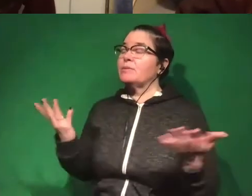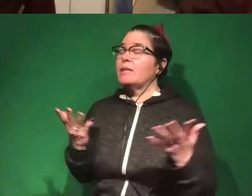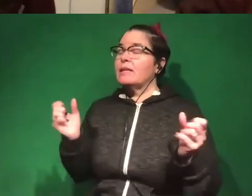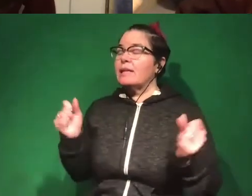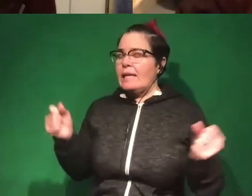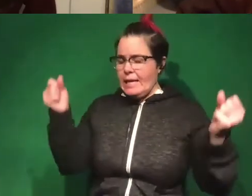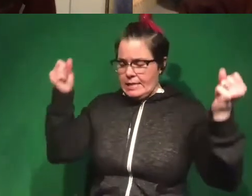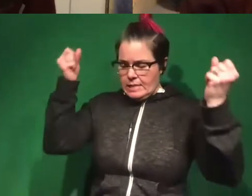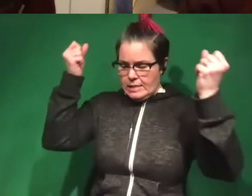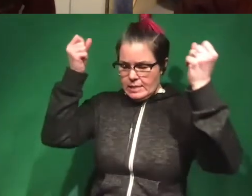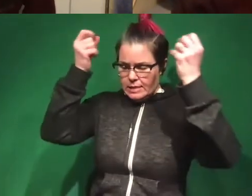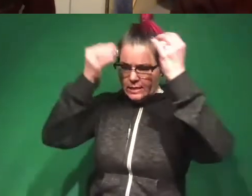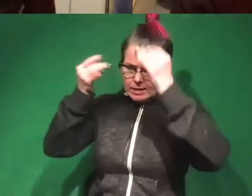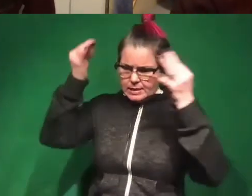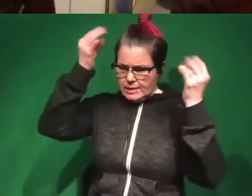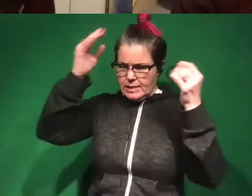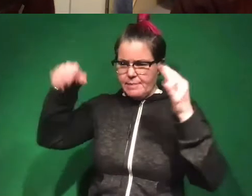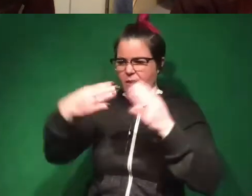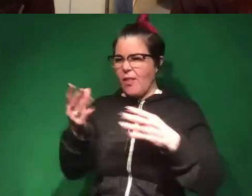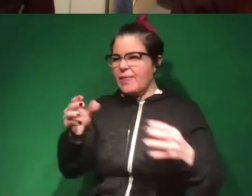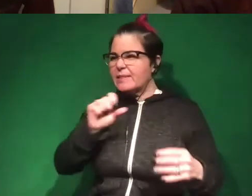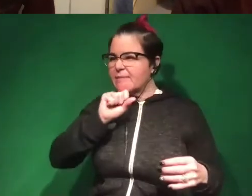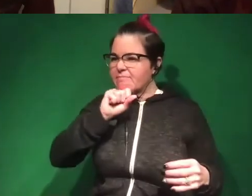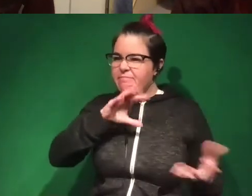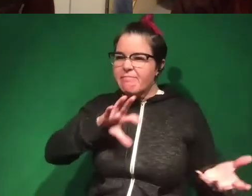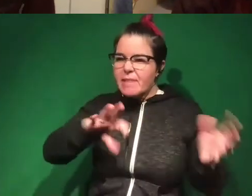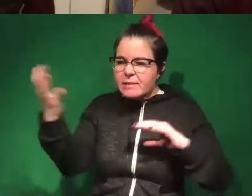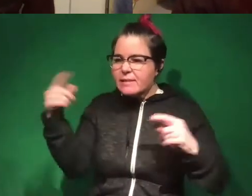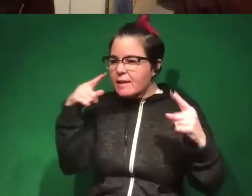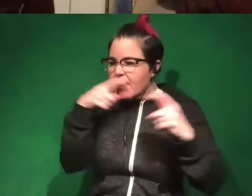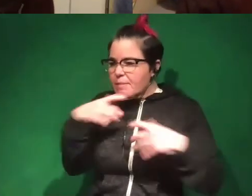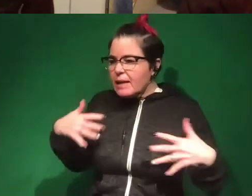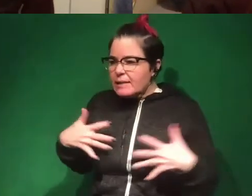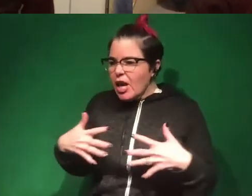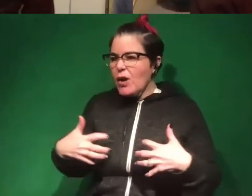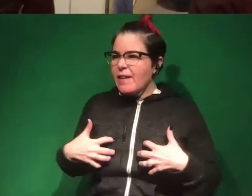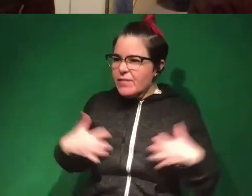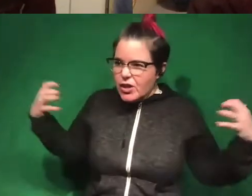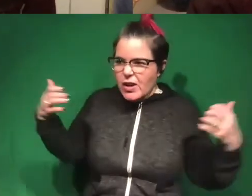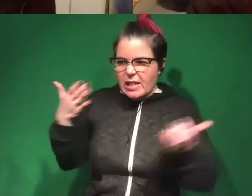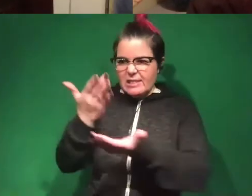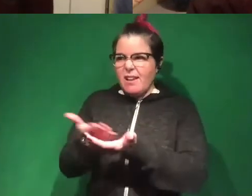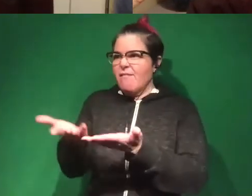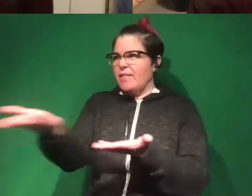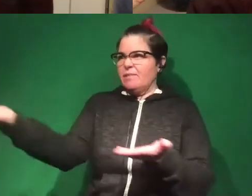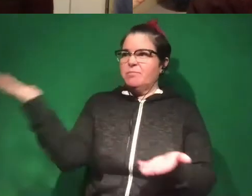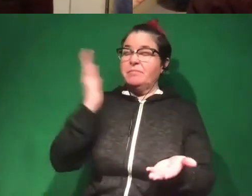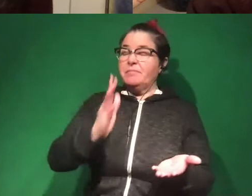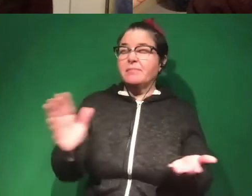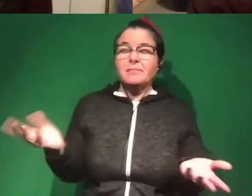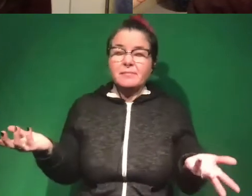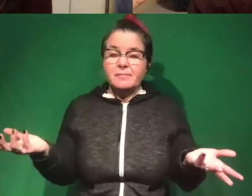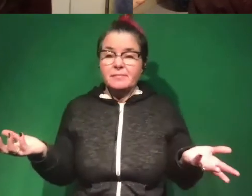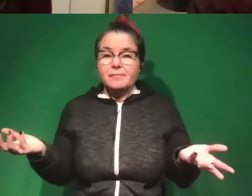about all this messy, complicated, scary, infuriating stuff in like a